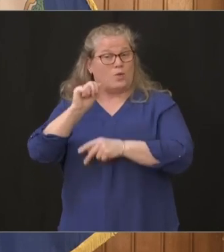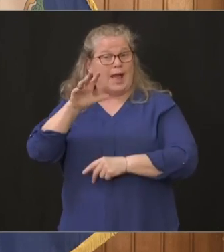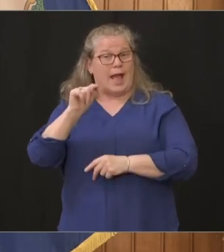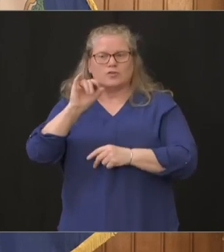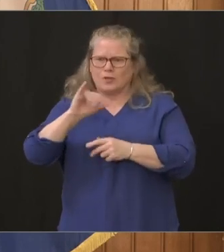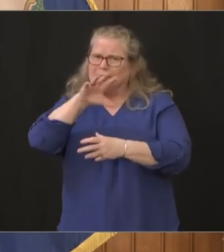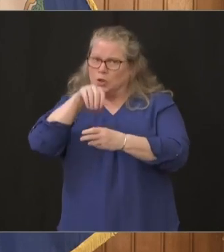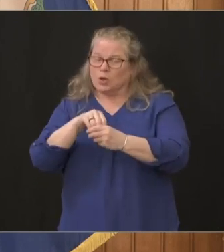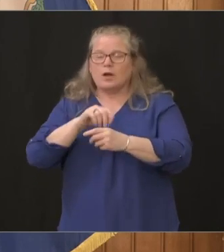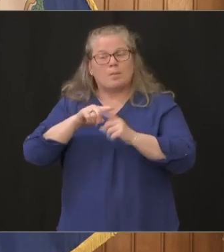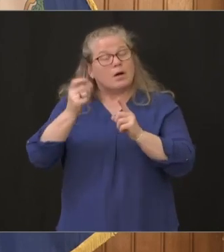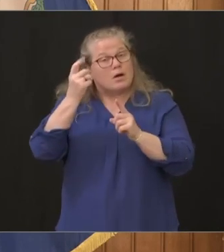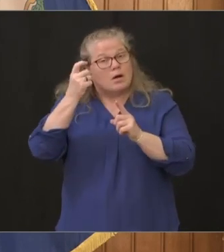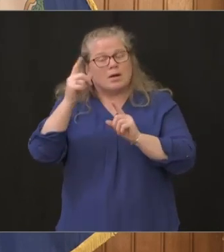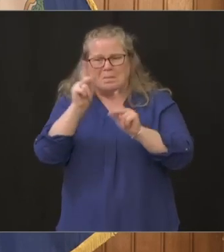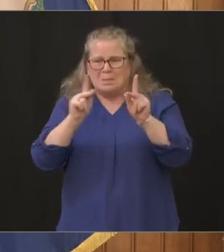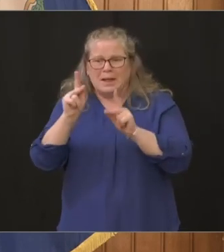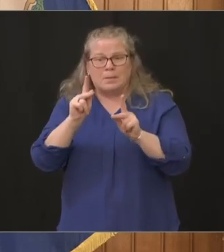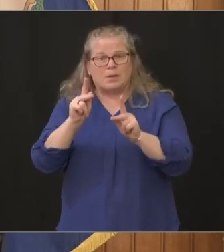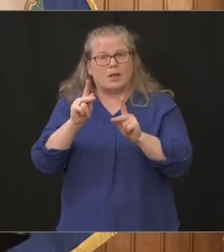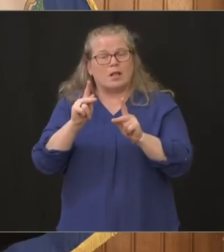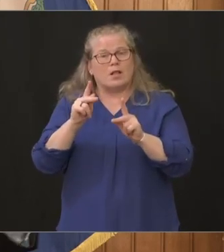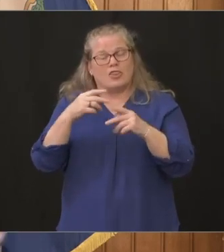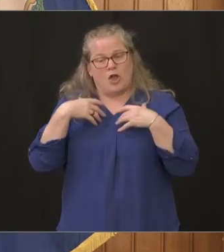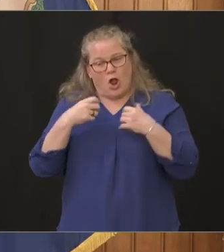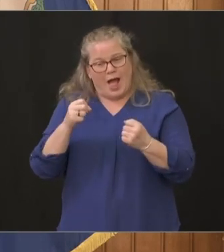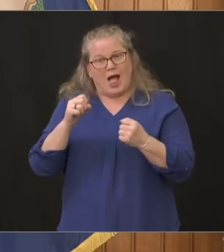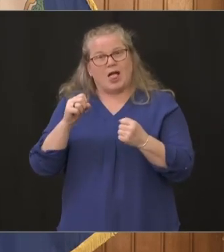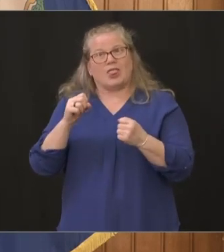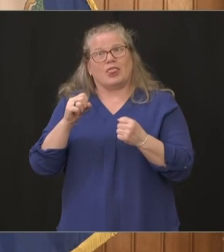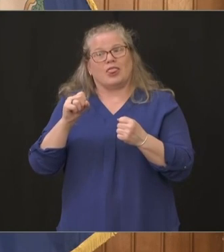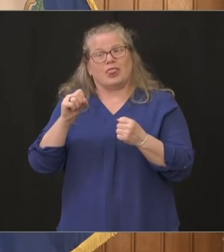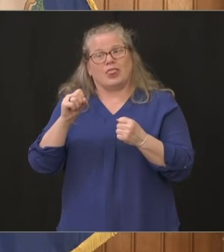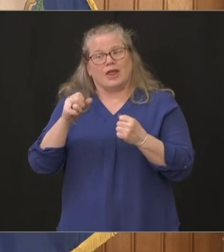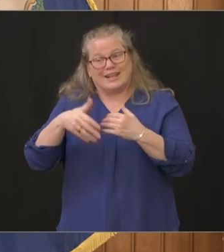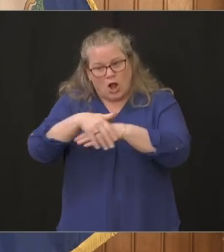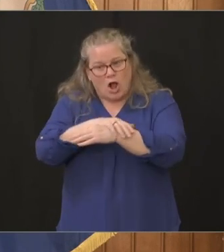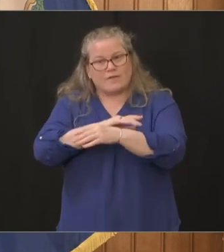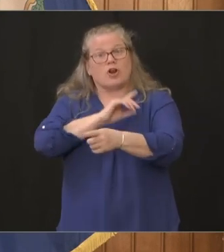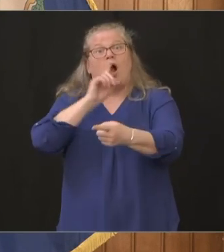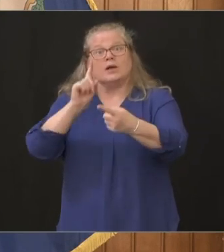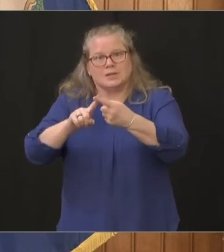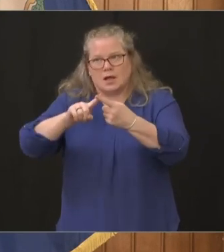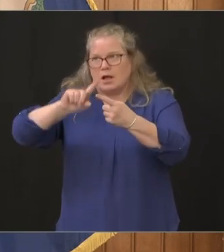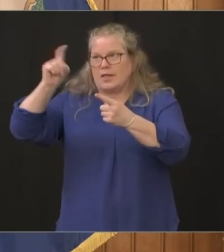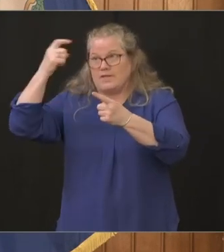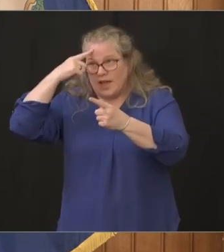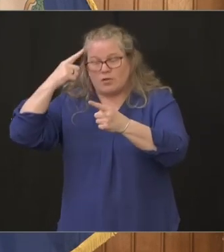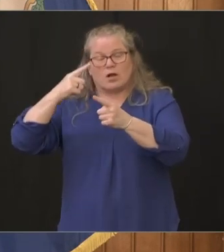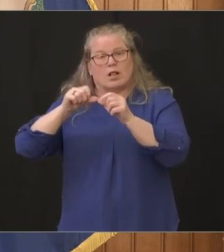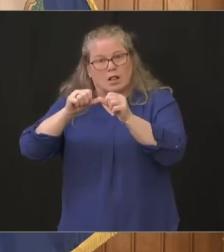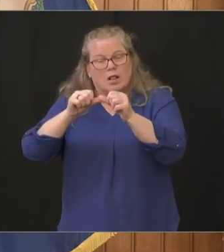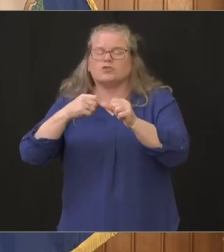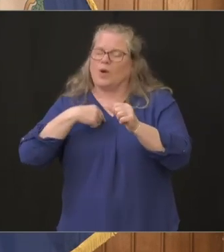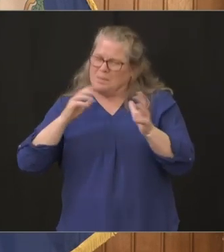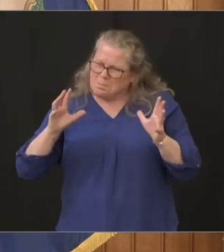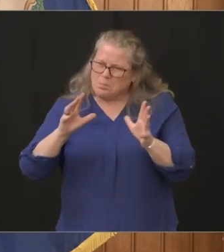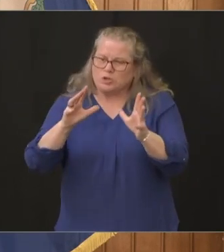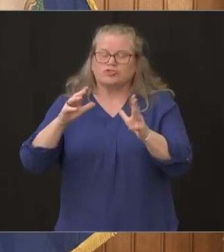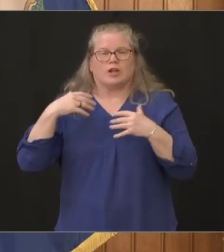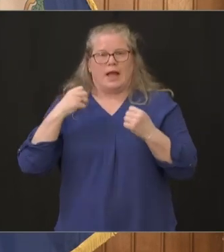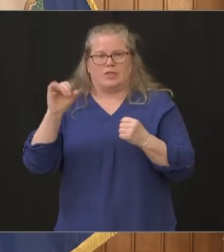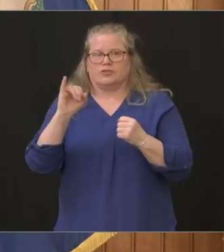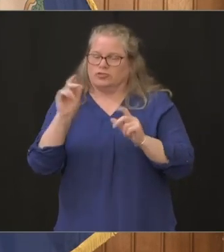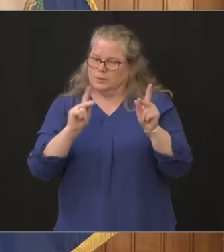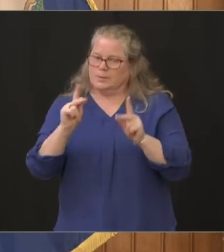i've got to make sure that people's health care is covered until that federal act comes into place and i'm pushing the health insurance people very